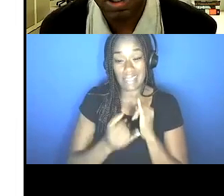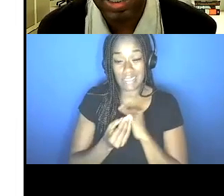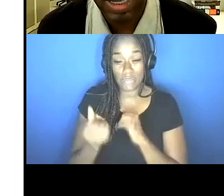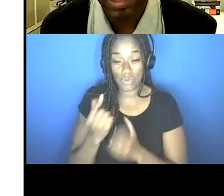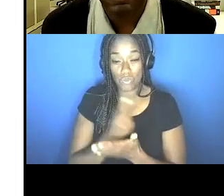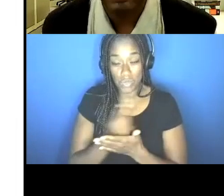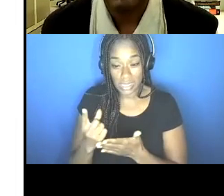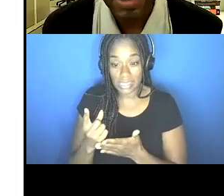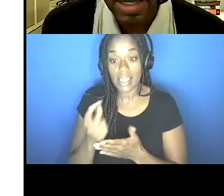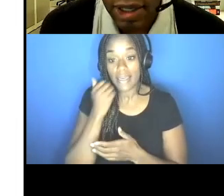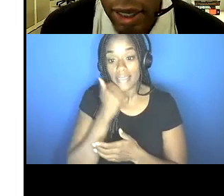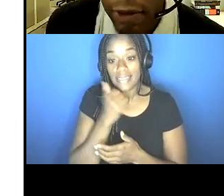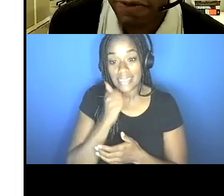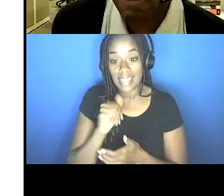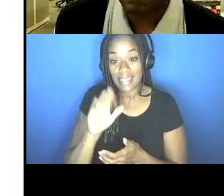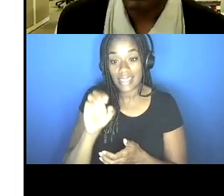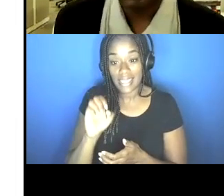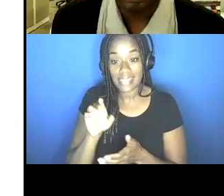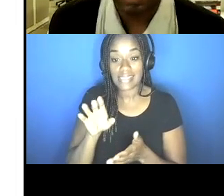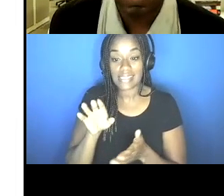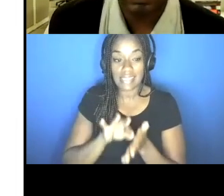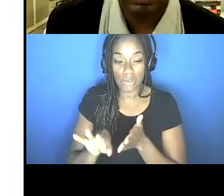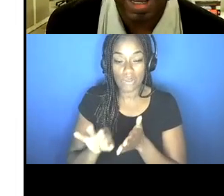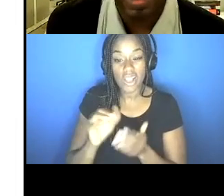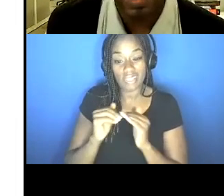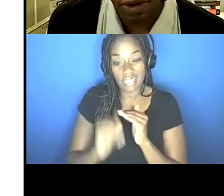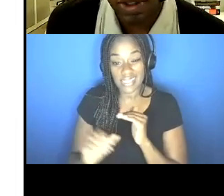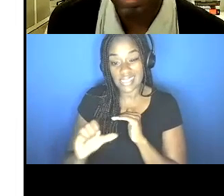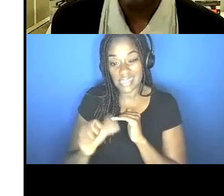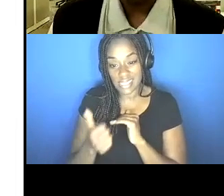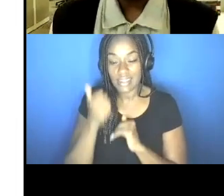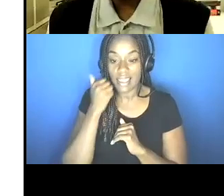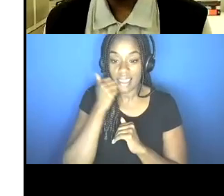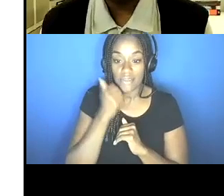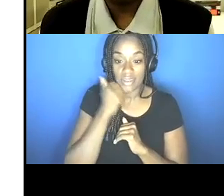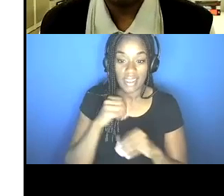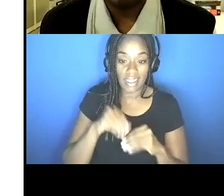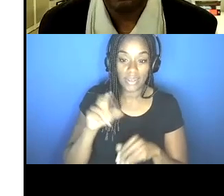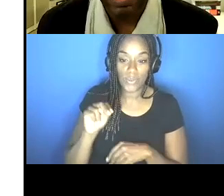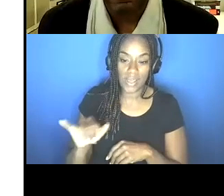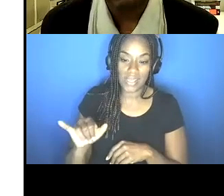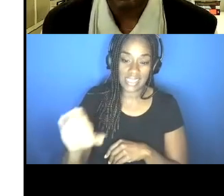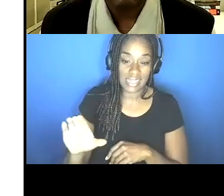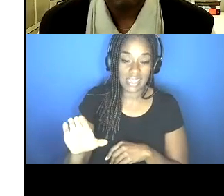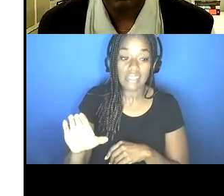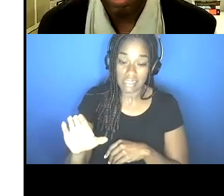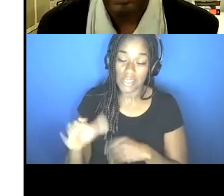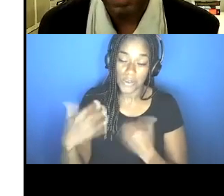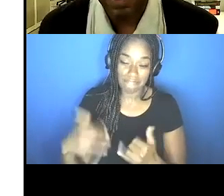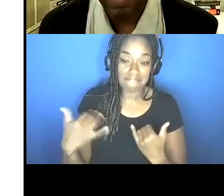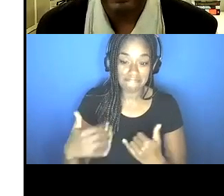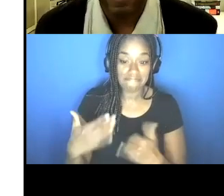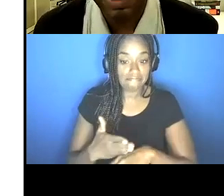counts, daily case counts, less than 10 folks being diagnosed a day in New York City. Um, so we've definitely come a mighty long way. We're